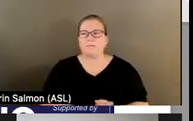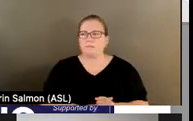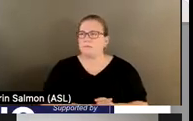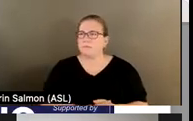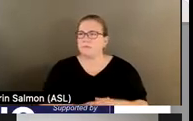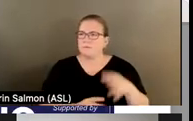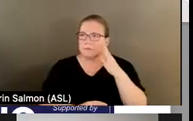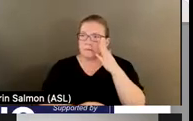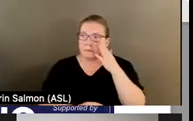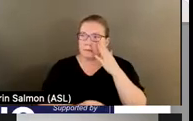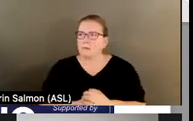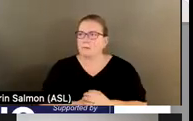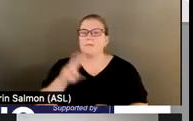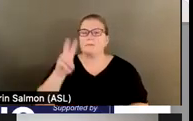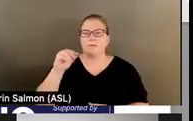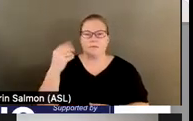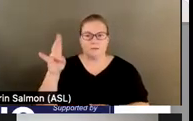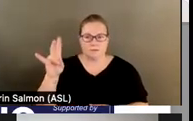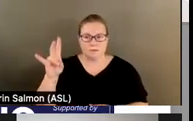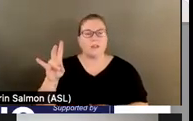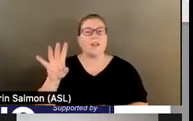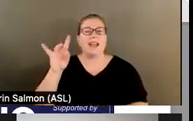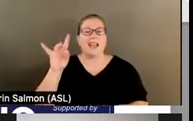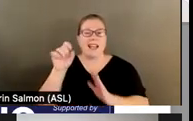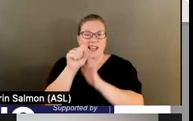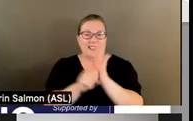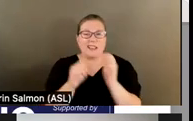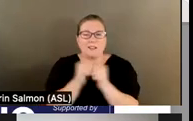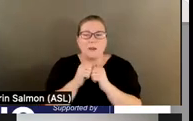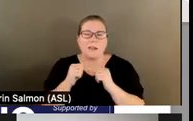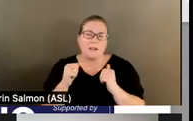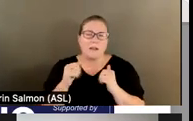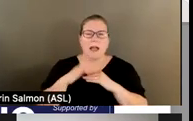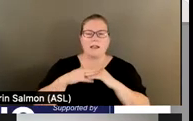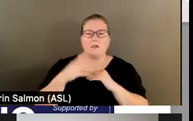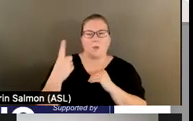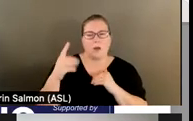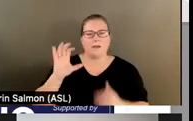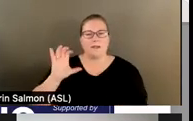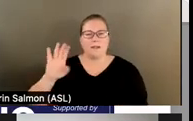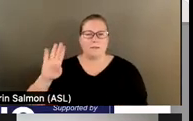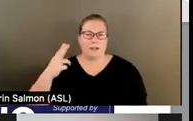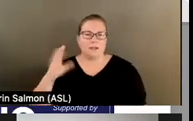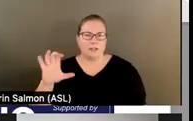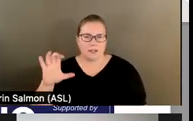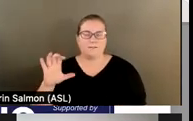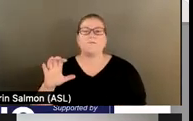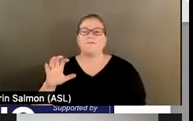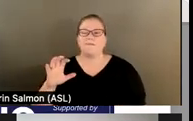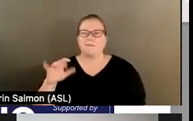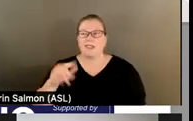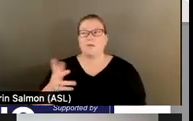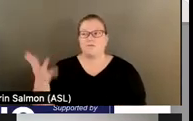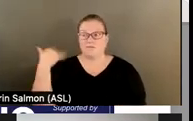In 2017, there were eight states that had at least one CCBHC in them. As you can see, the model has expanded to include